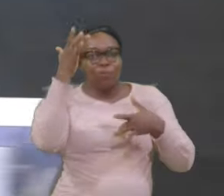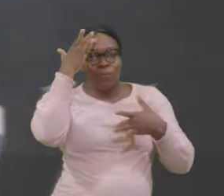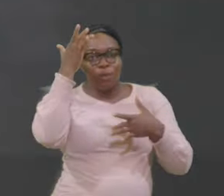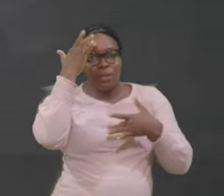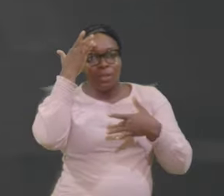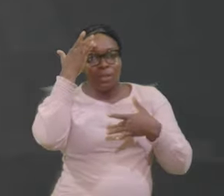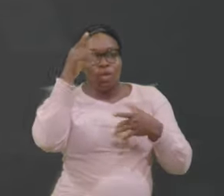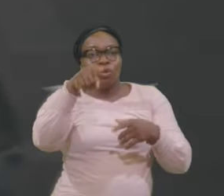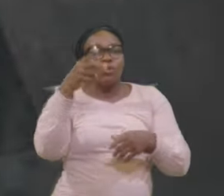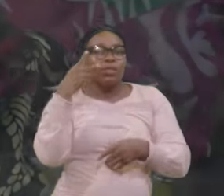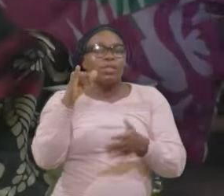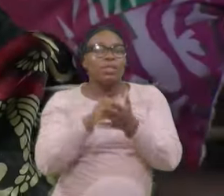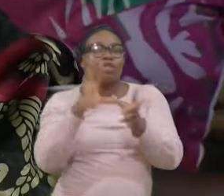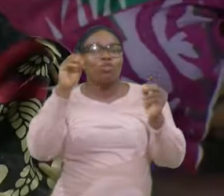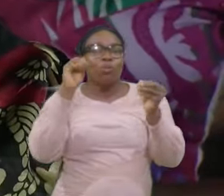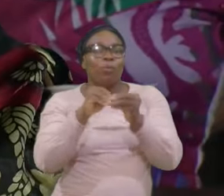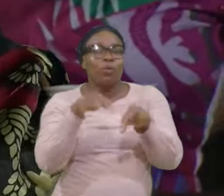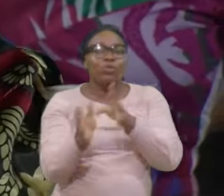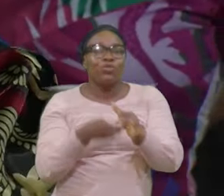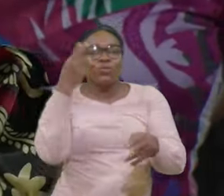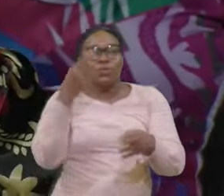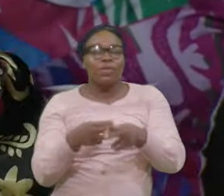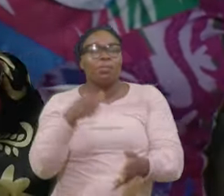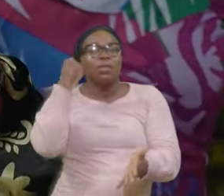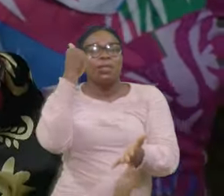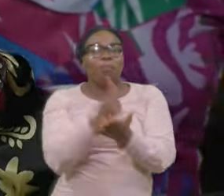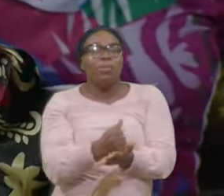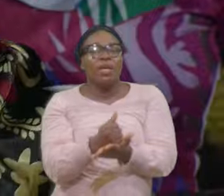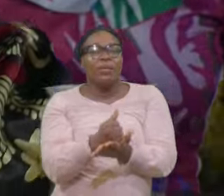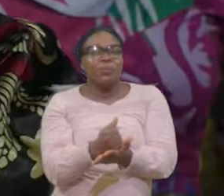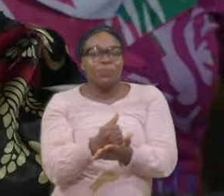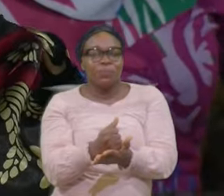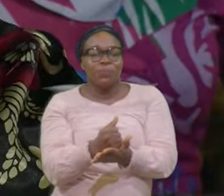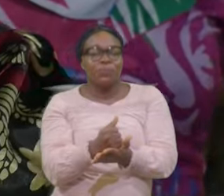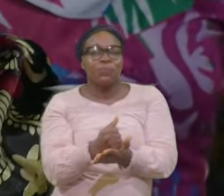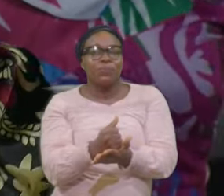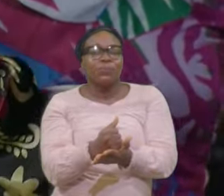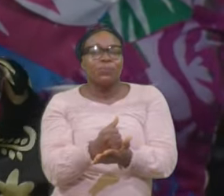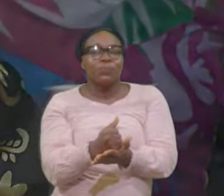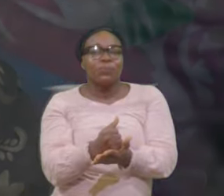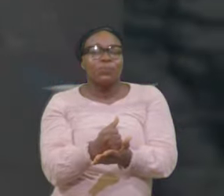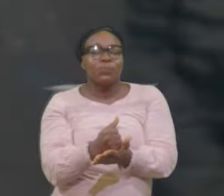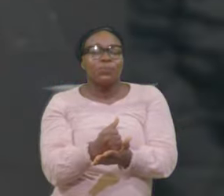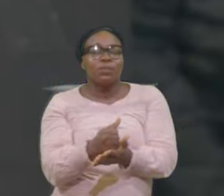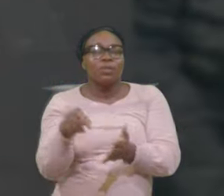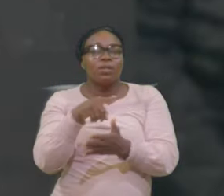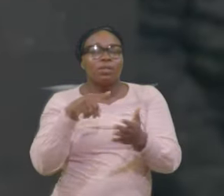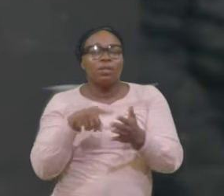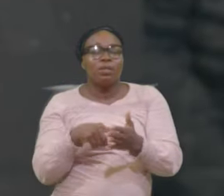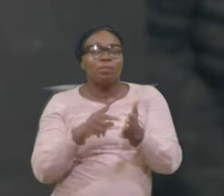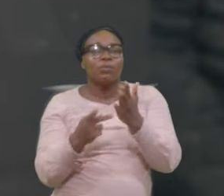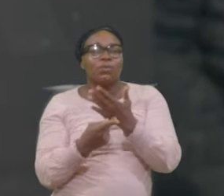That No More In Jesus Name This Crusade Was Put